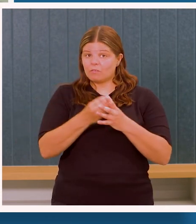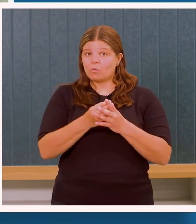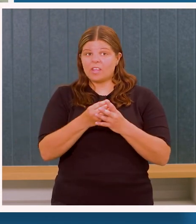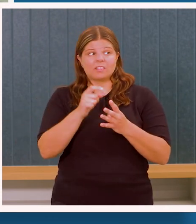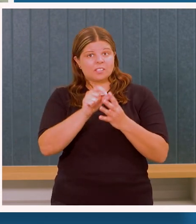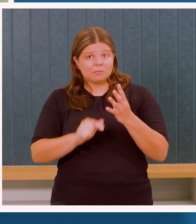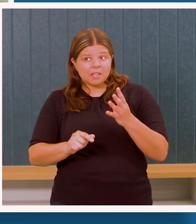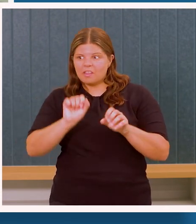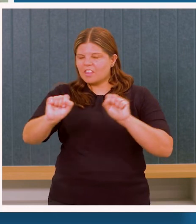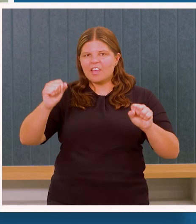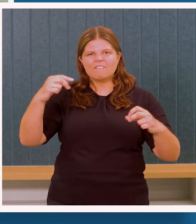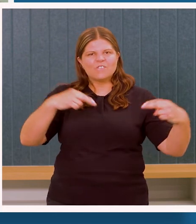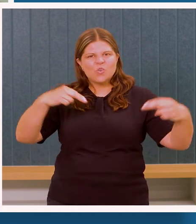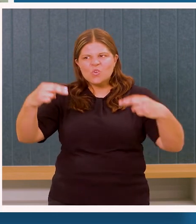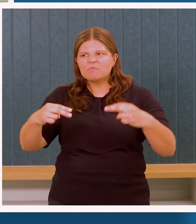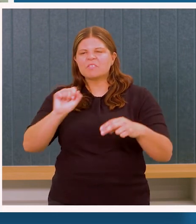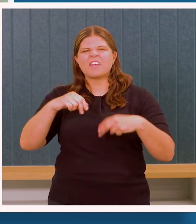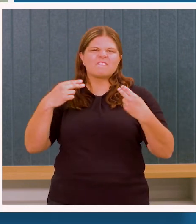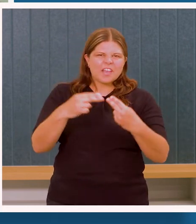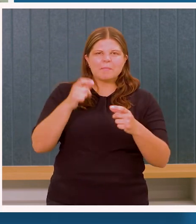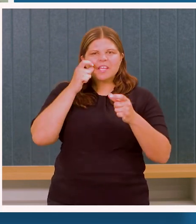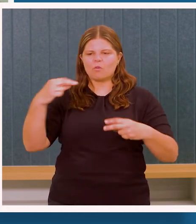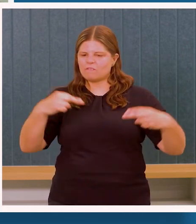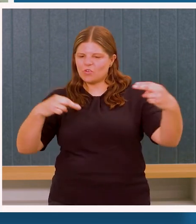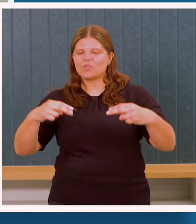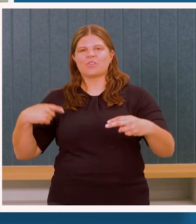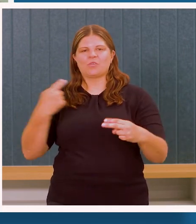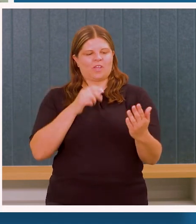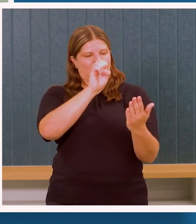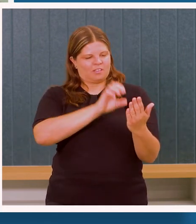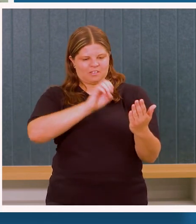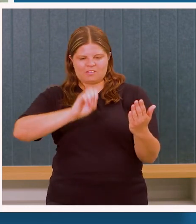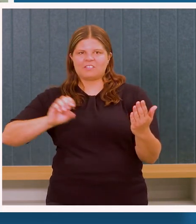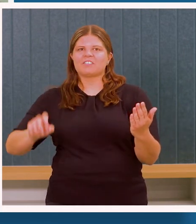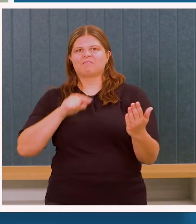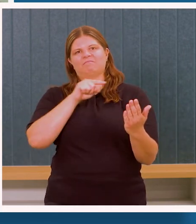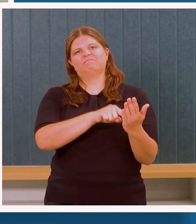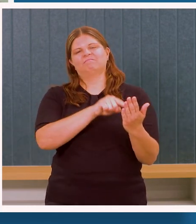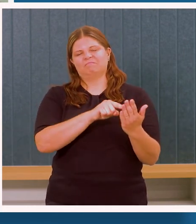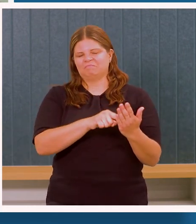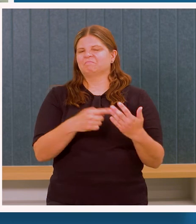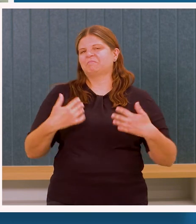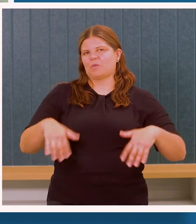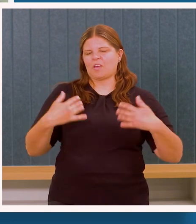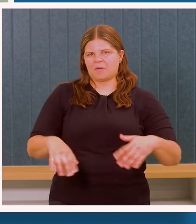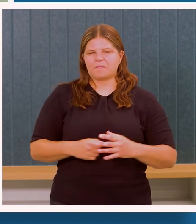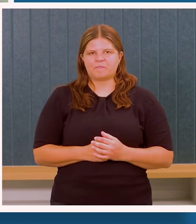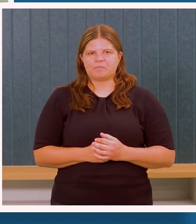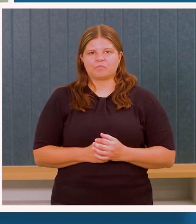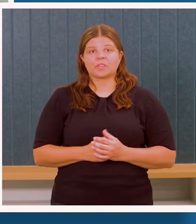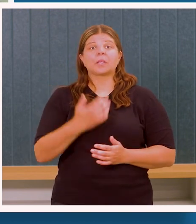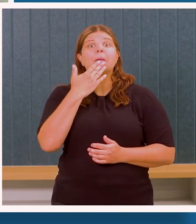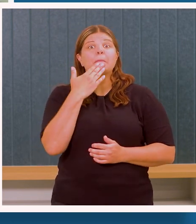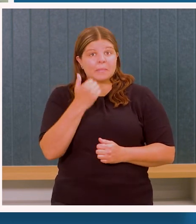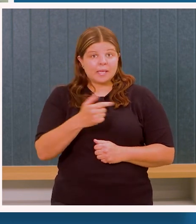living with disability and those close to them as we have driven and shaped this strategy. I urge you